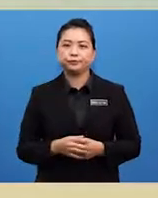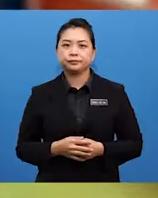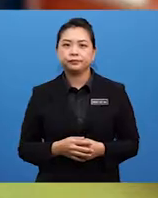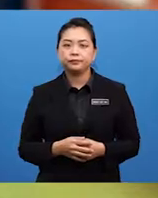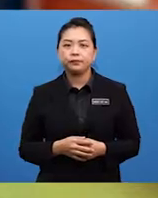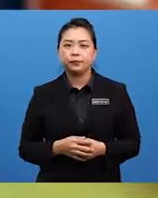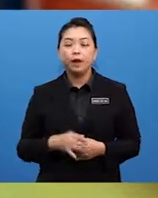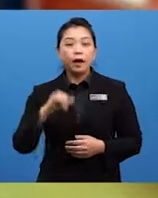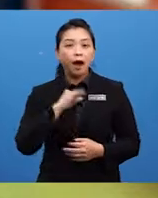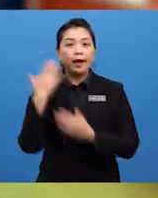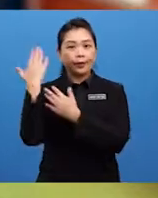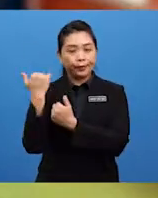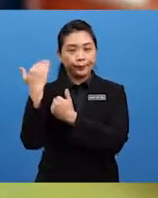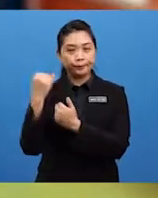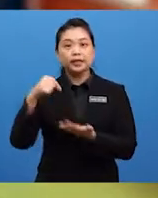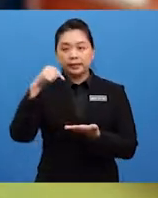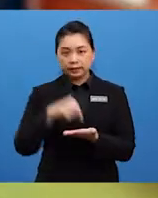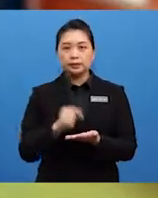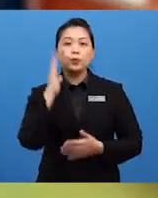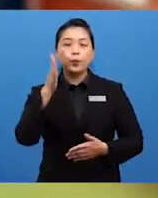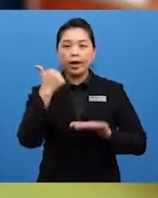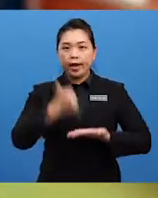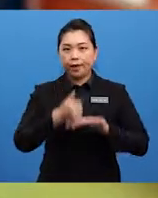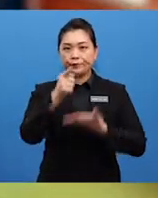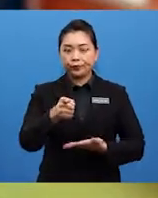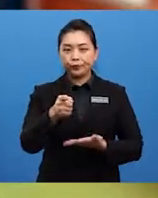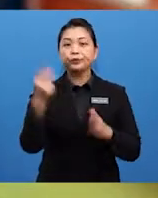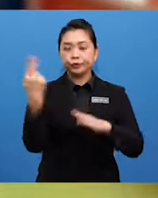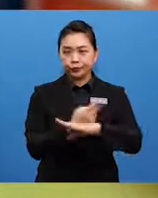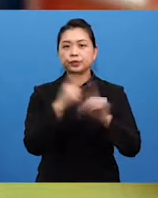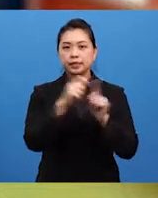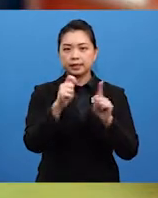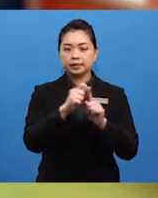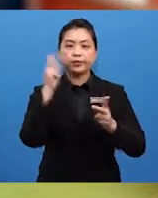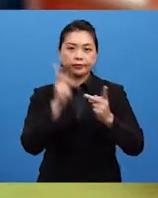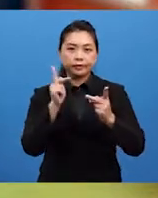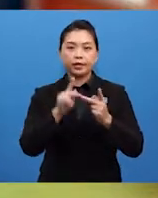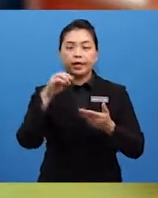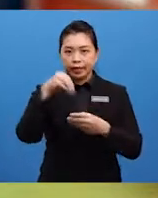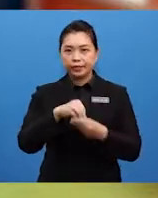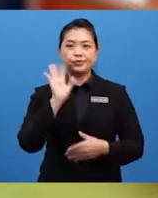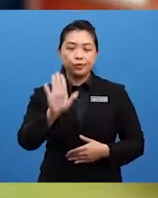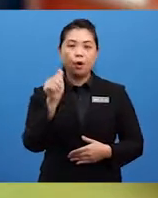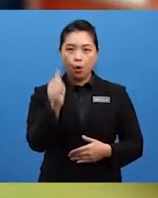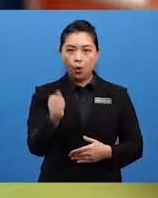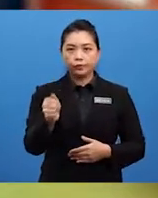I hope this will help you use tenses accurately in your own narratives.